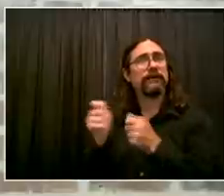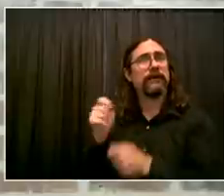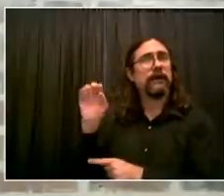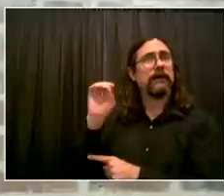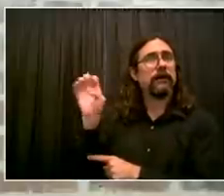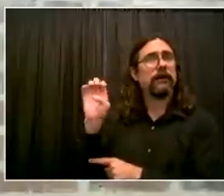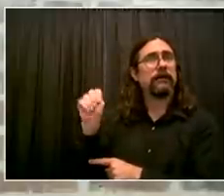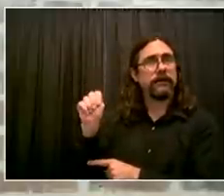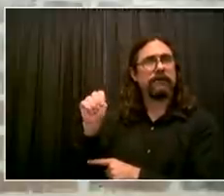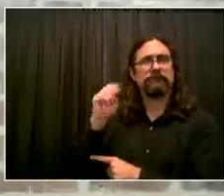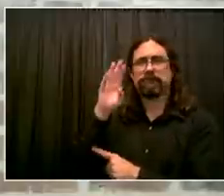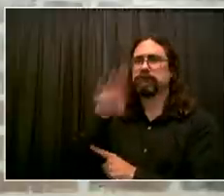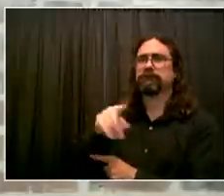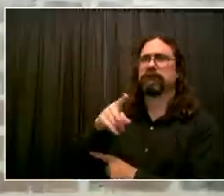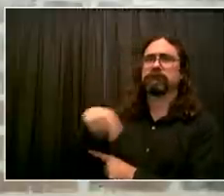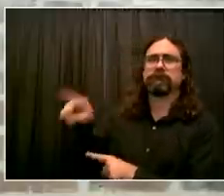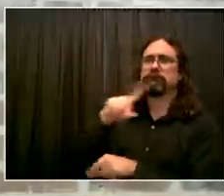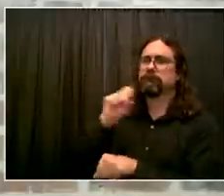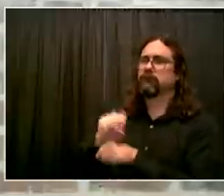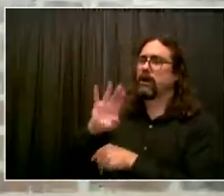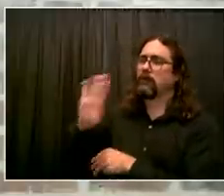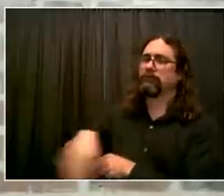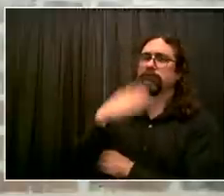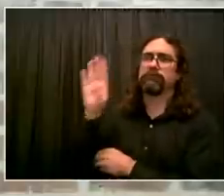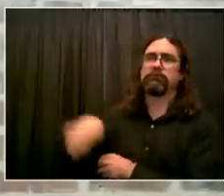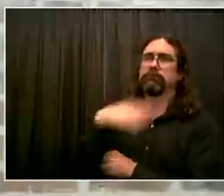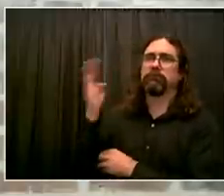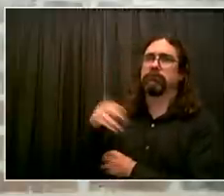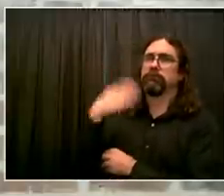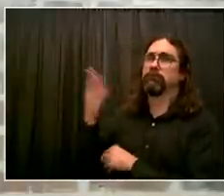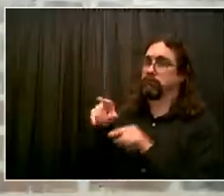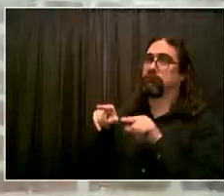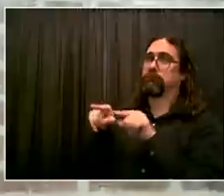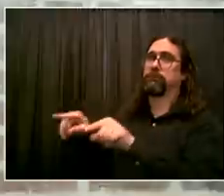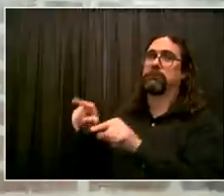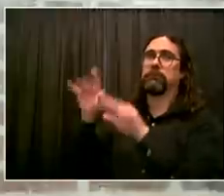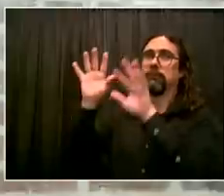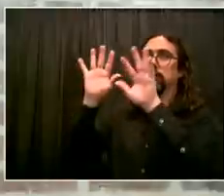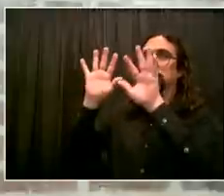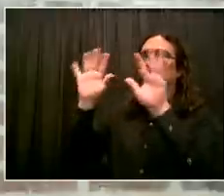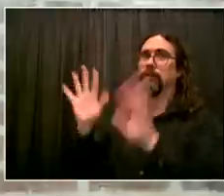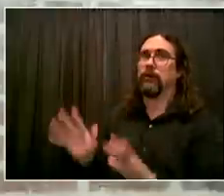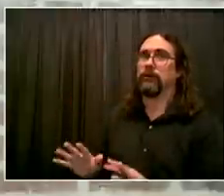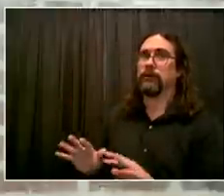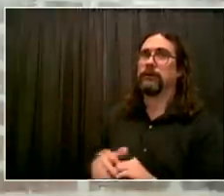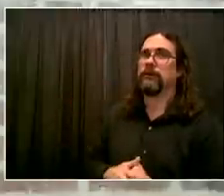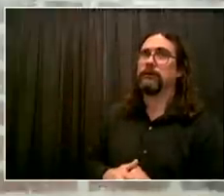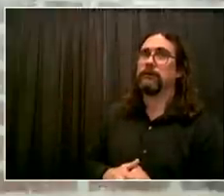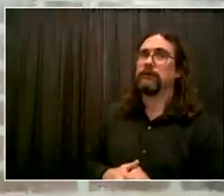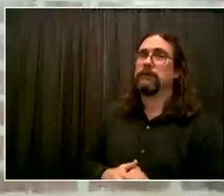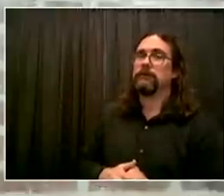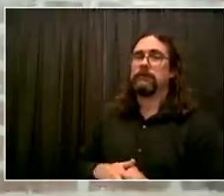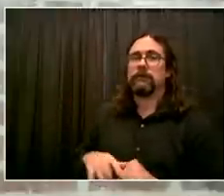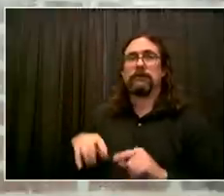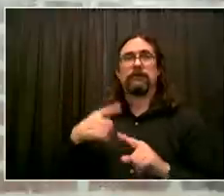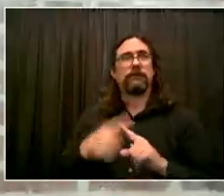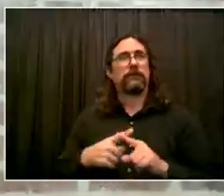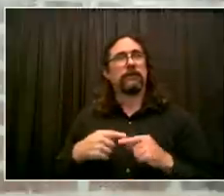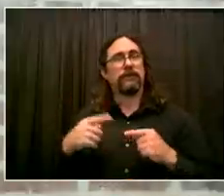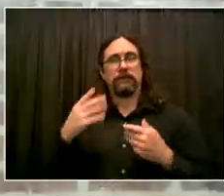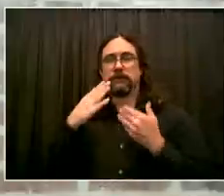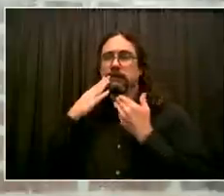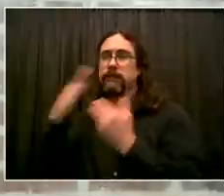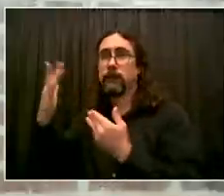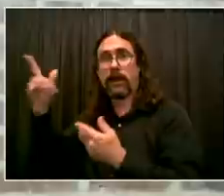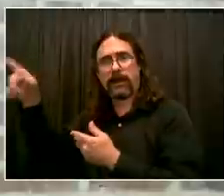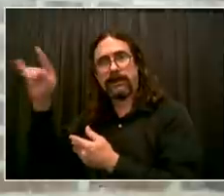responded to me on the spot immediately as I was struggling to praise my families. For me, as a Councilmember, I'm just happy to